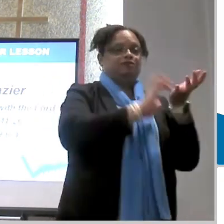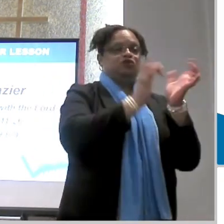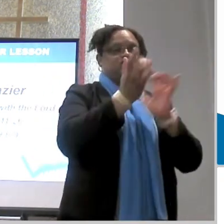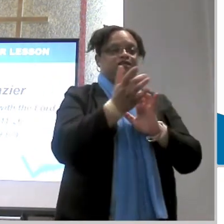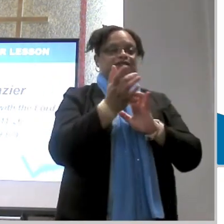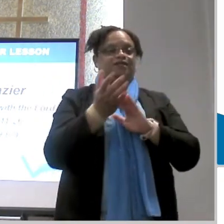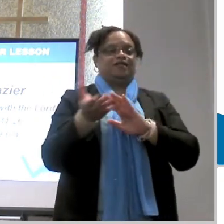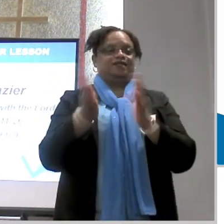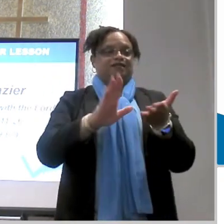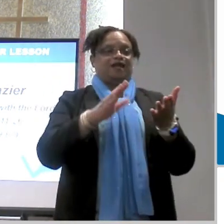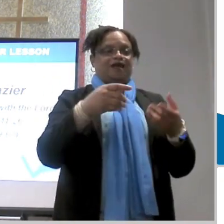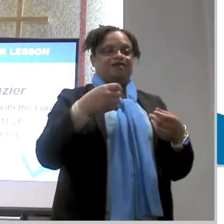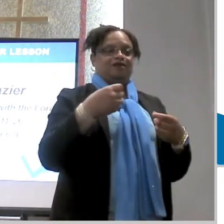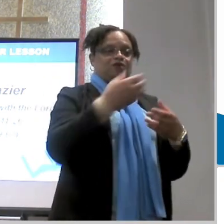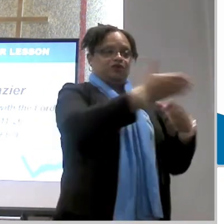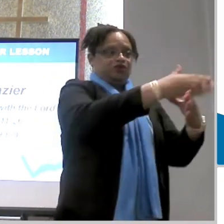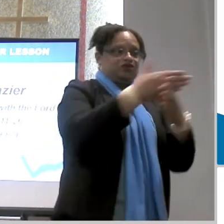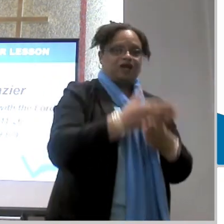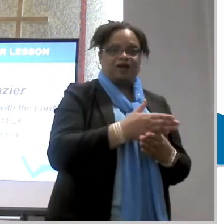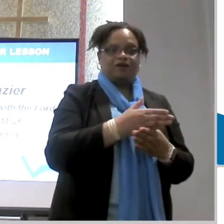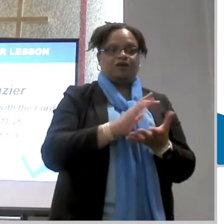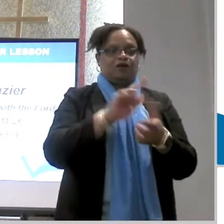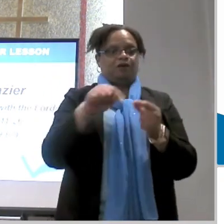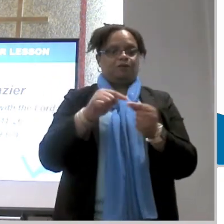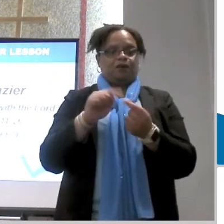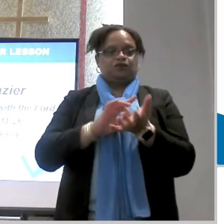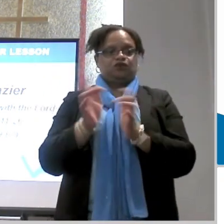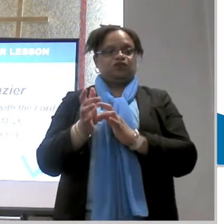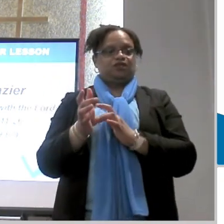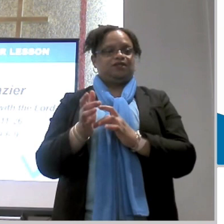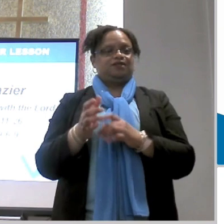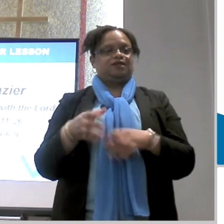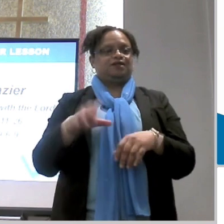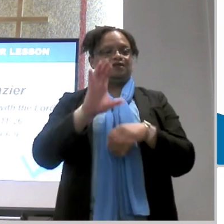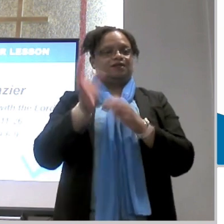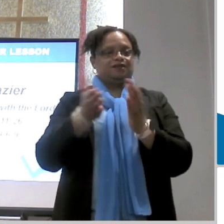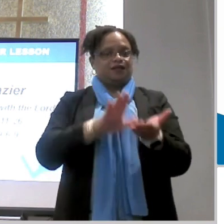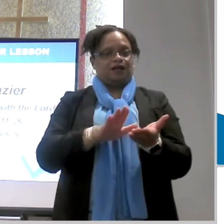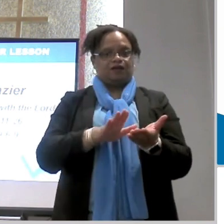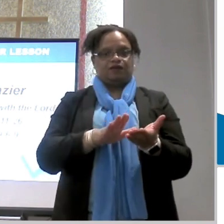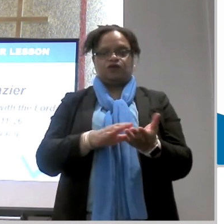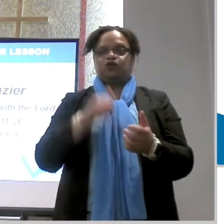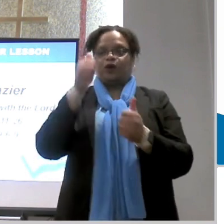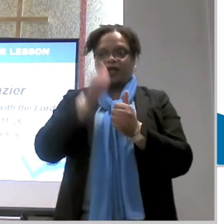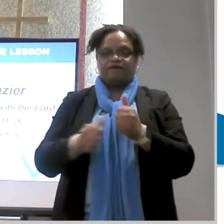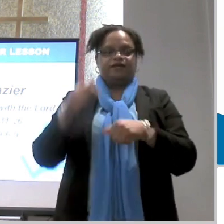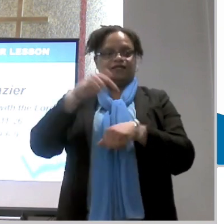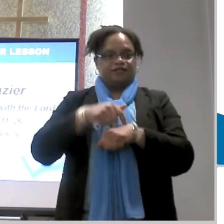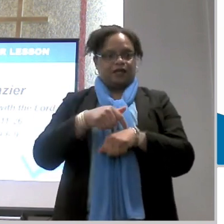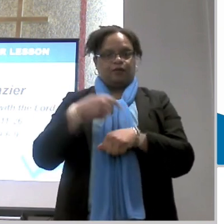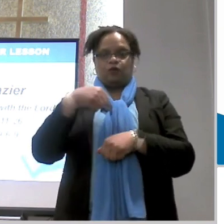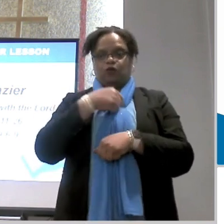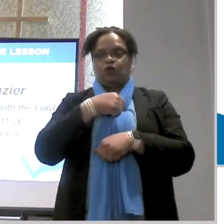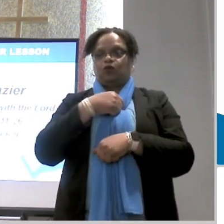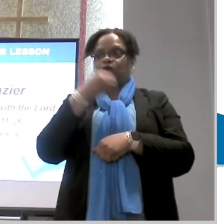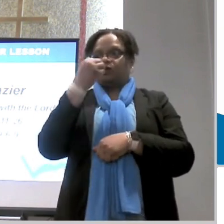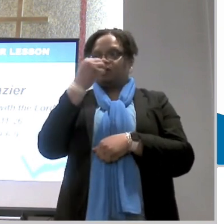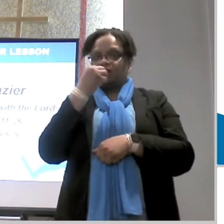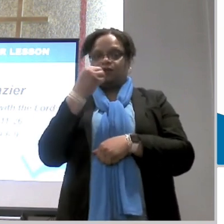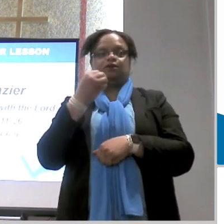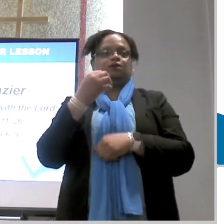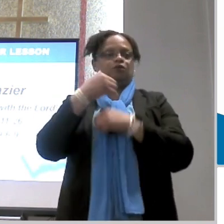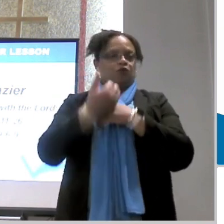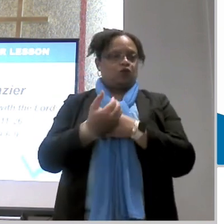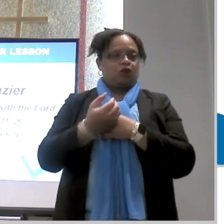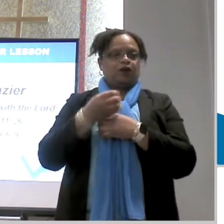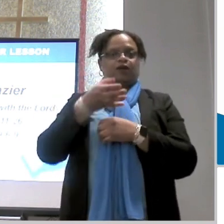what this tells me is is that every time we engage in the lord's supper we are having that hope